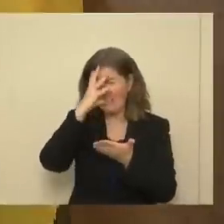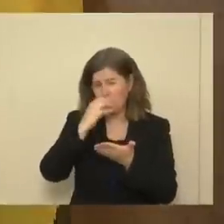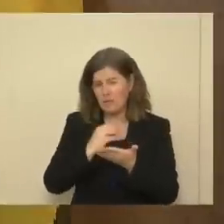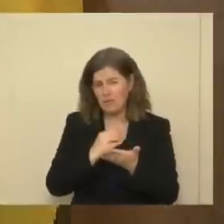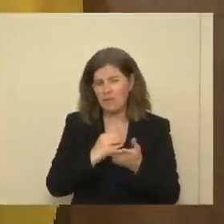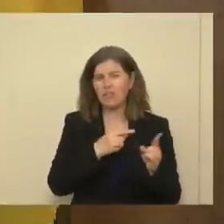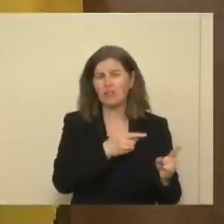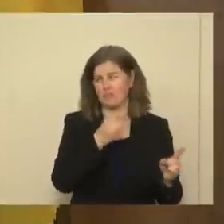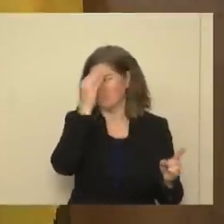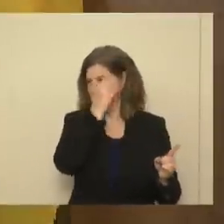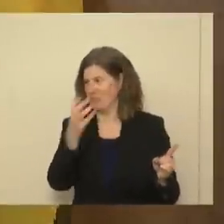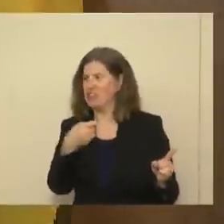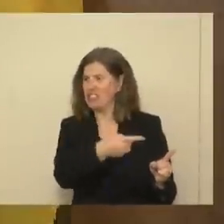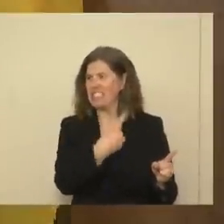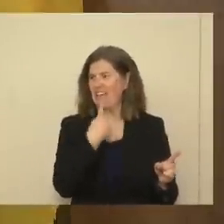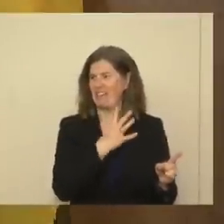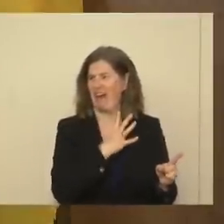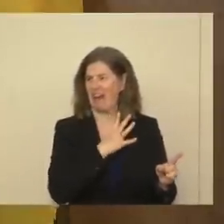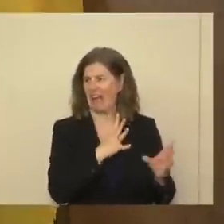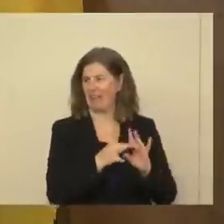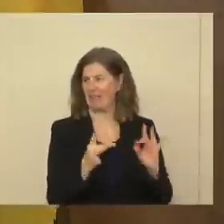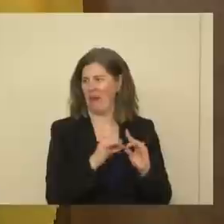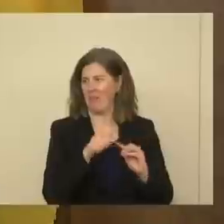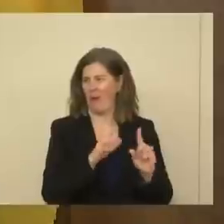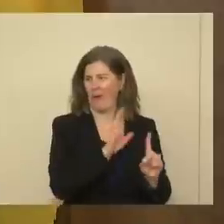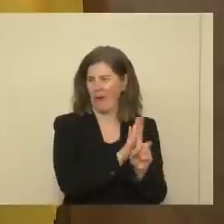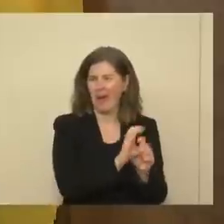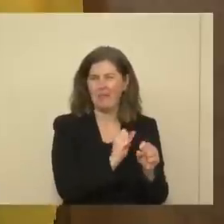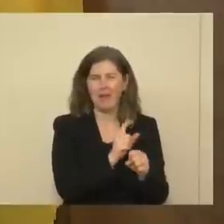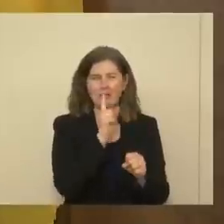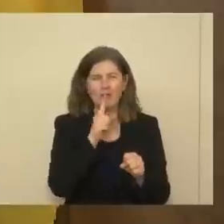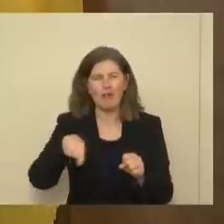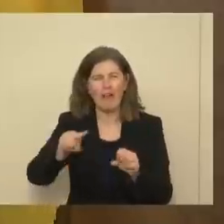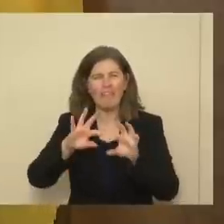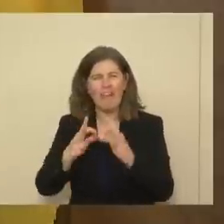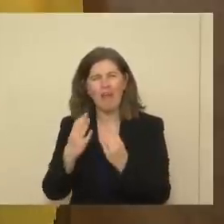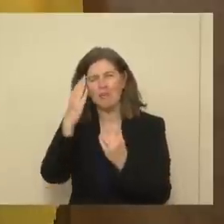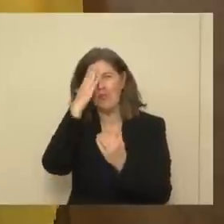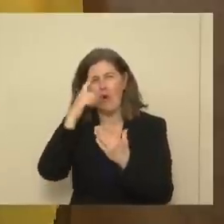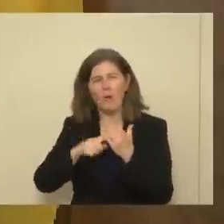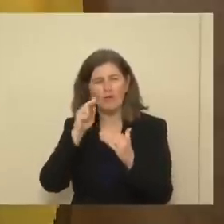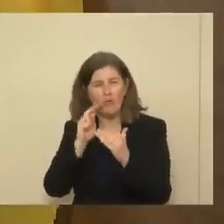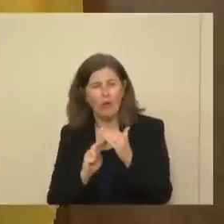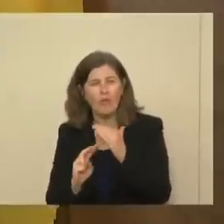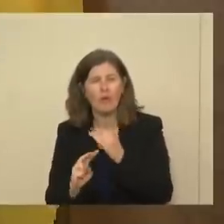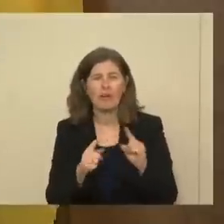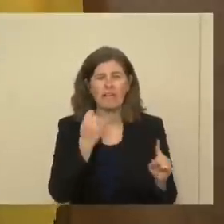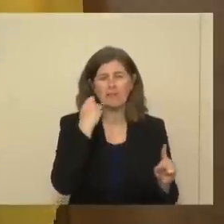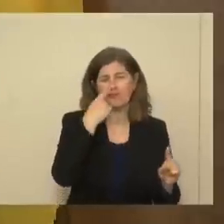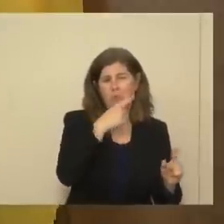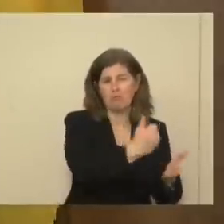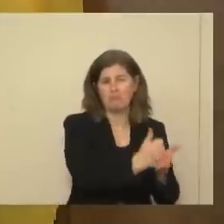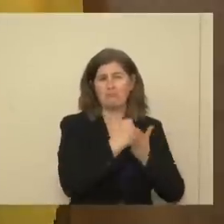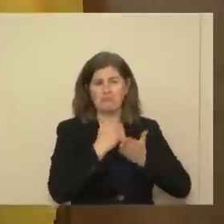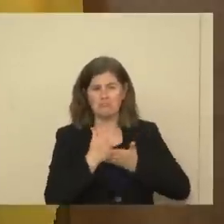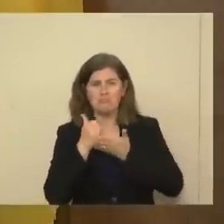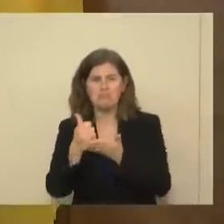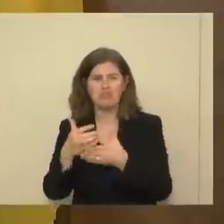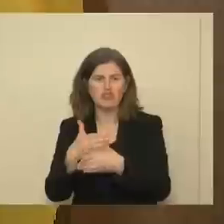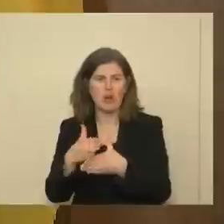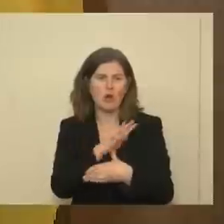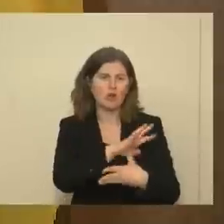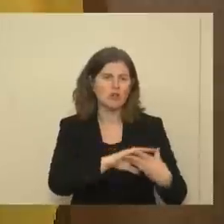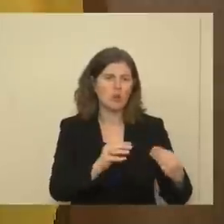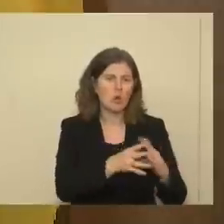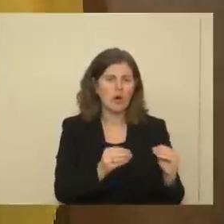permission, New Mexicans. She's been really good about making sure that families know what to look for, and if she can help do that. And as an advocate